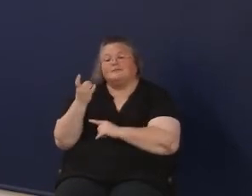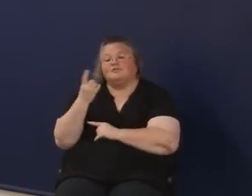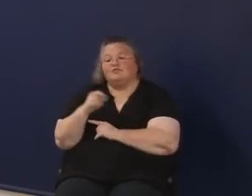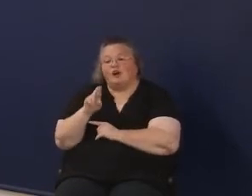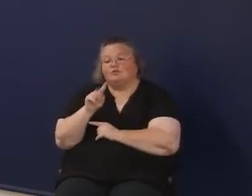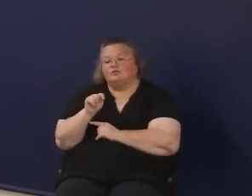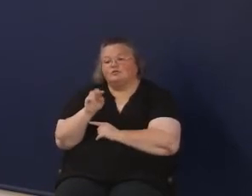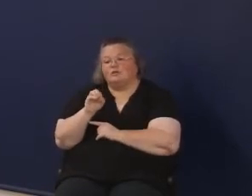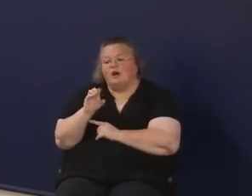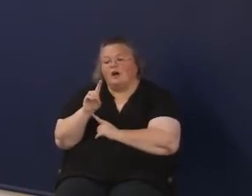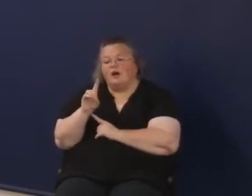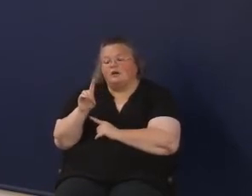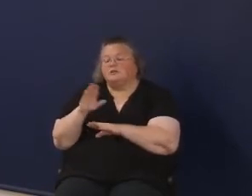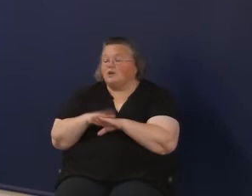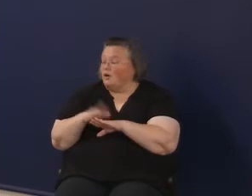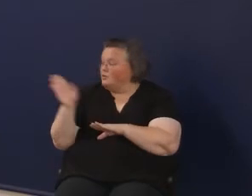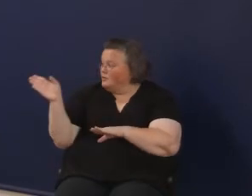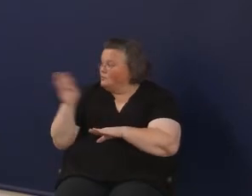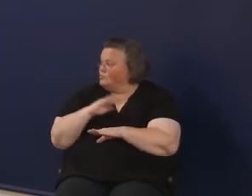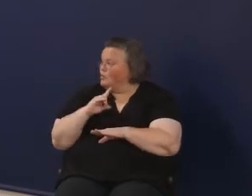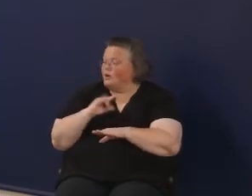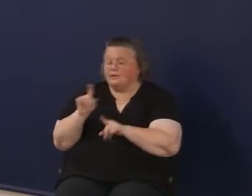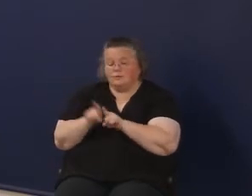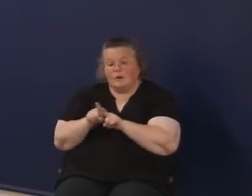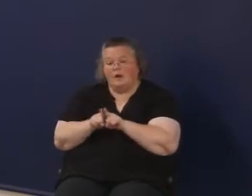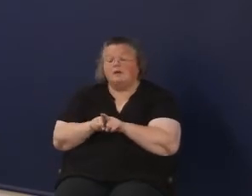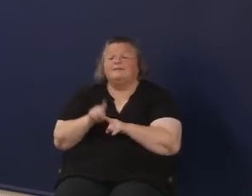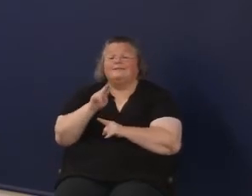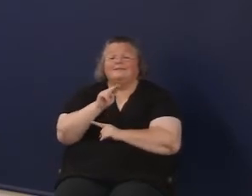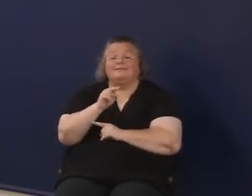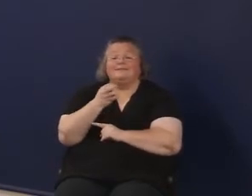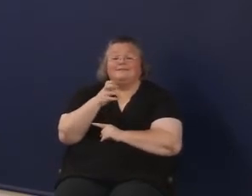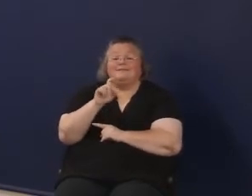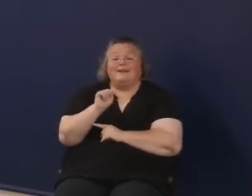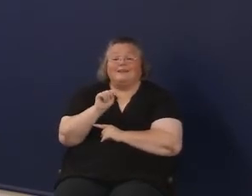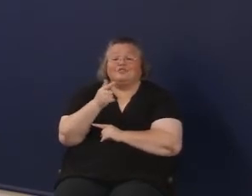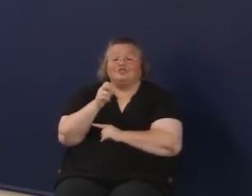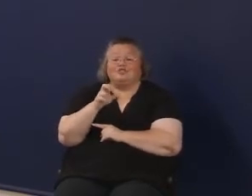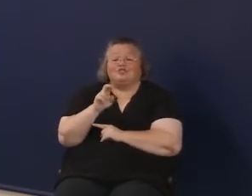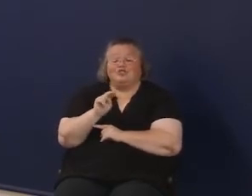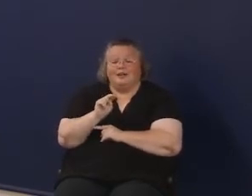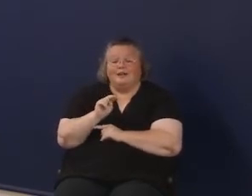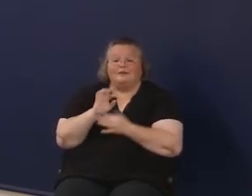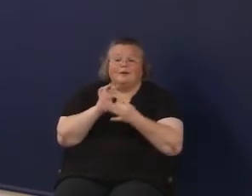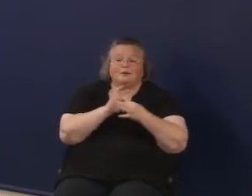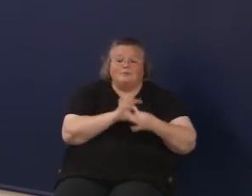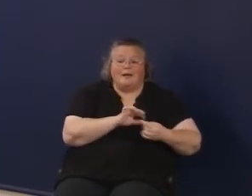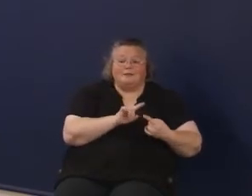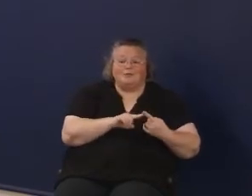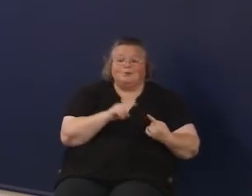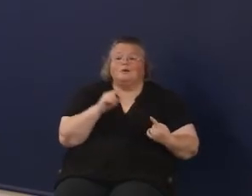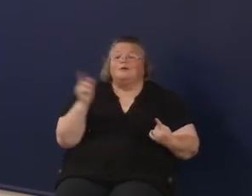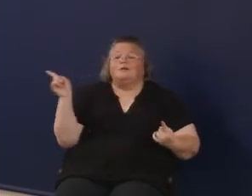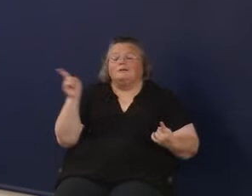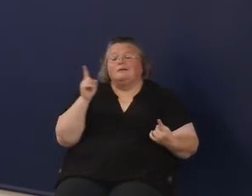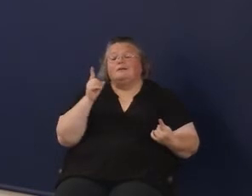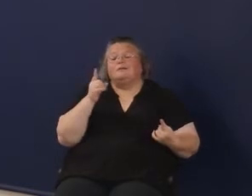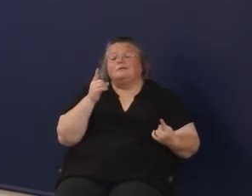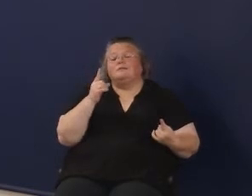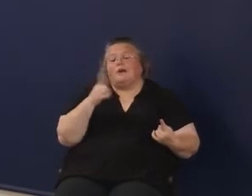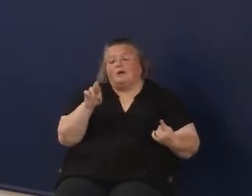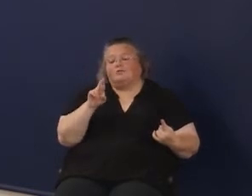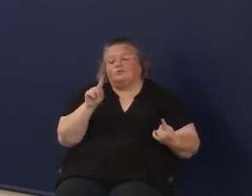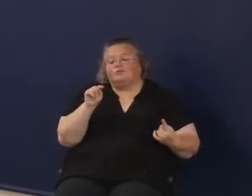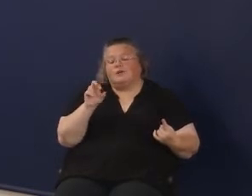is also on the board, Next Gen actually traces its roots to his time as president of the University of Kentucky. He hired a